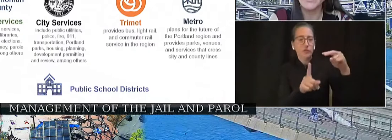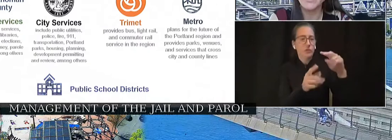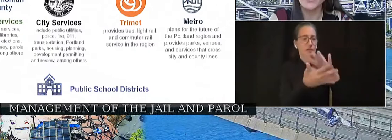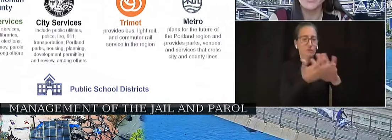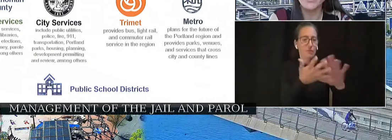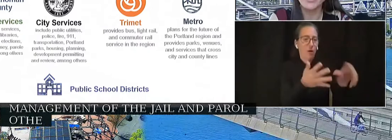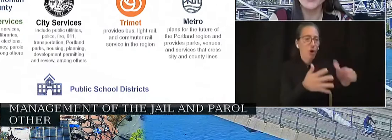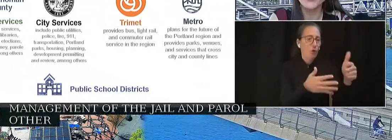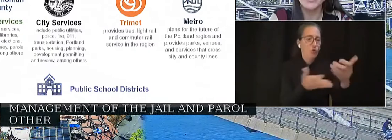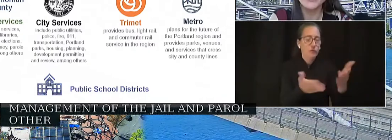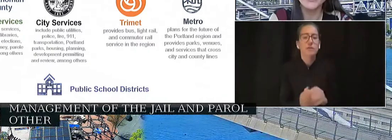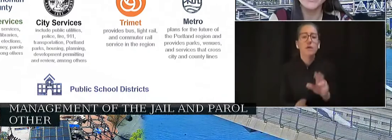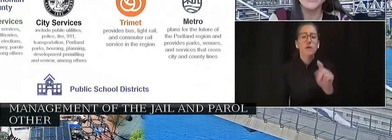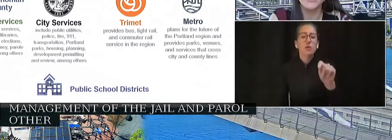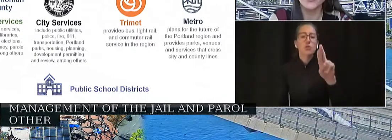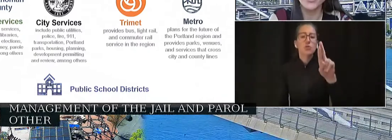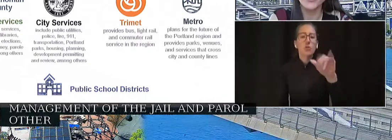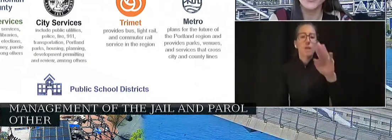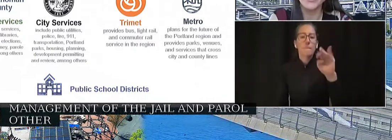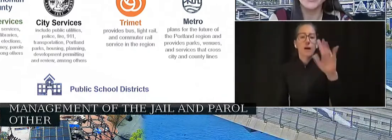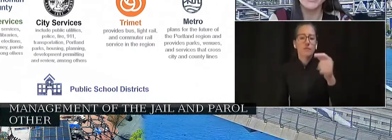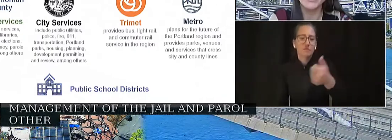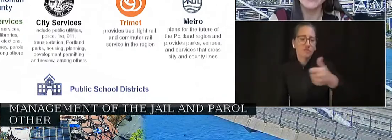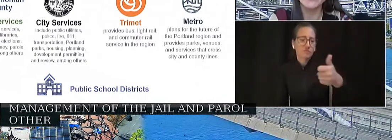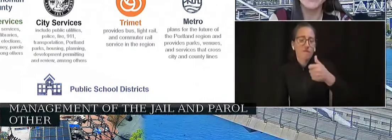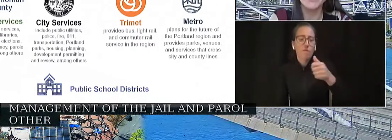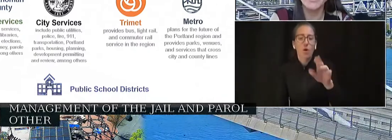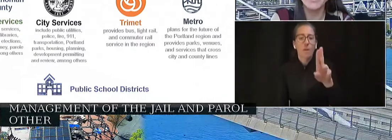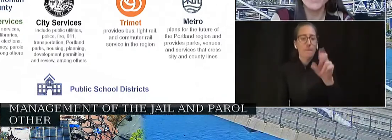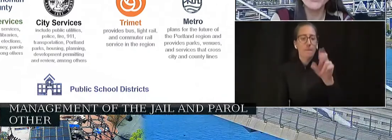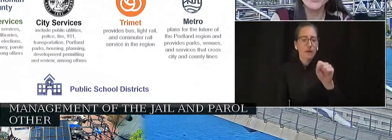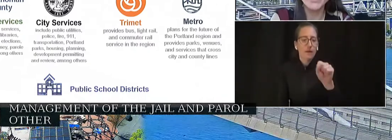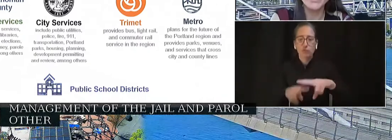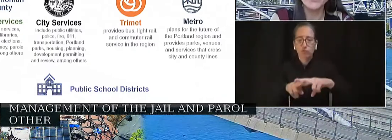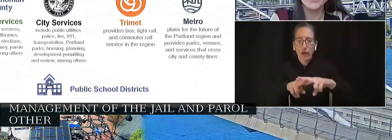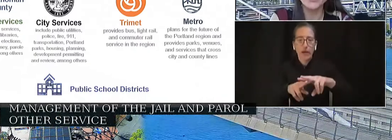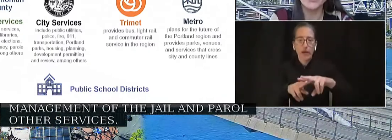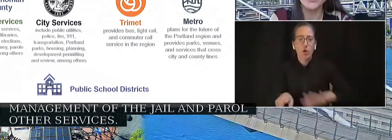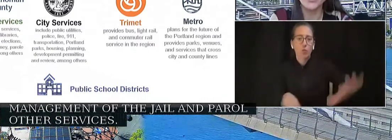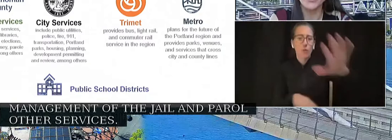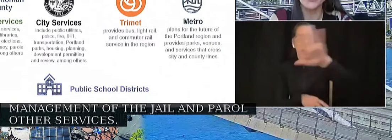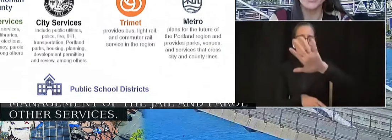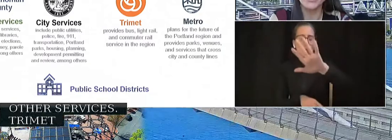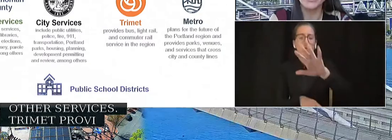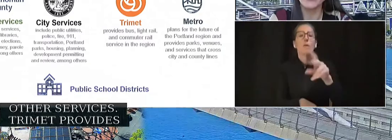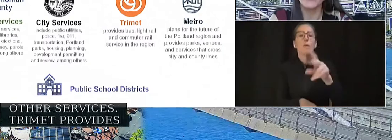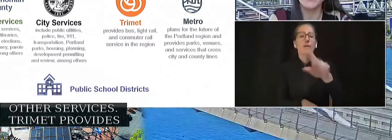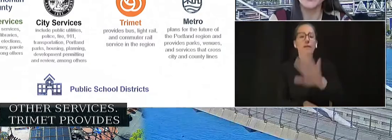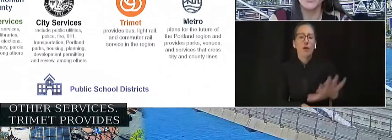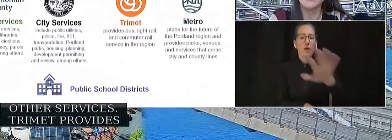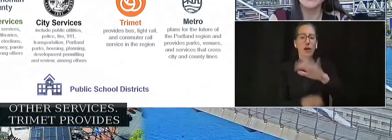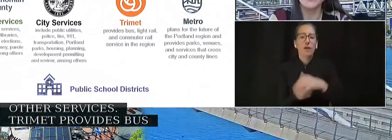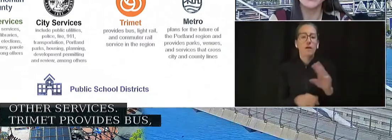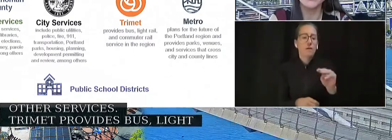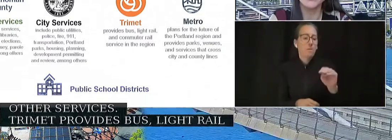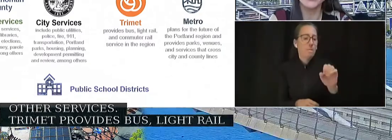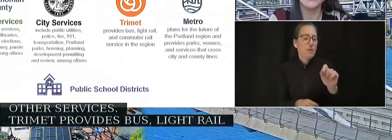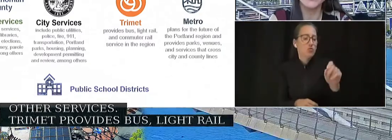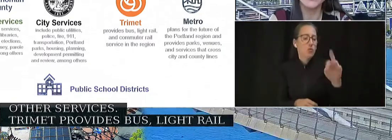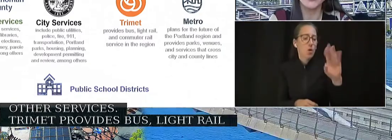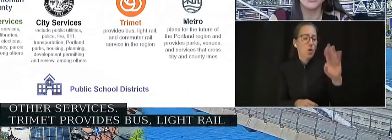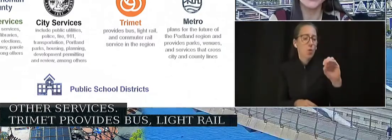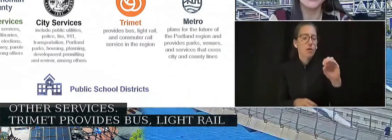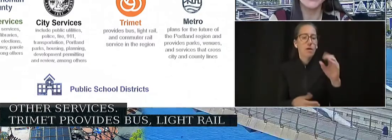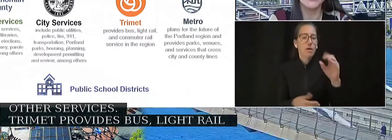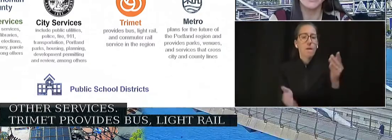provides bus, light rail, and commuter rail service in the greater Portland region. And Metro plans for the future of the Portland region and provides parks, venues,